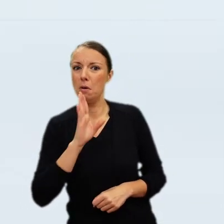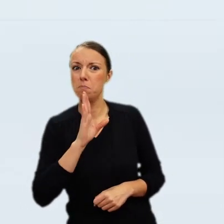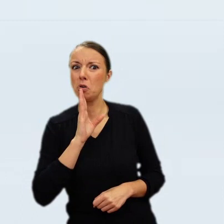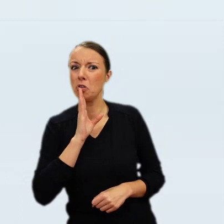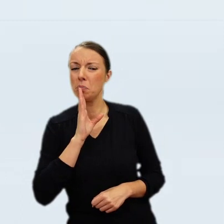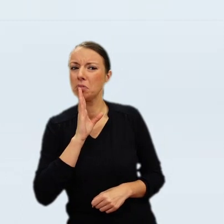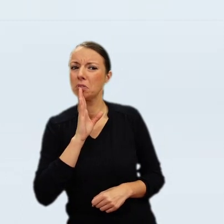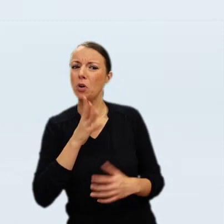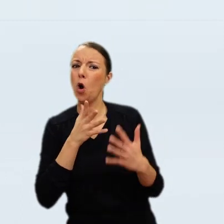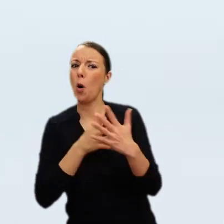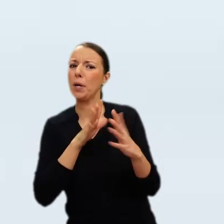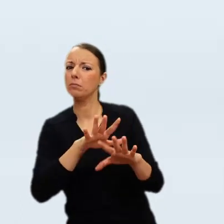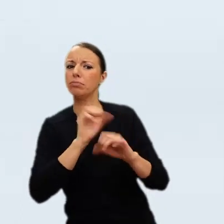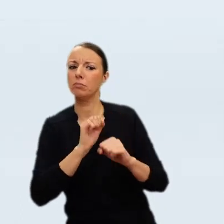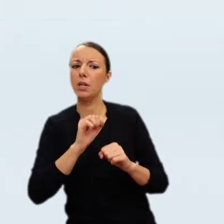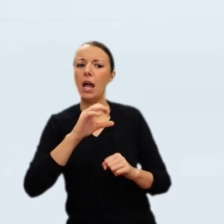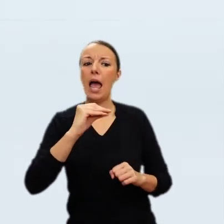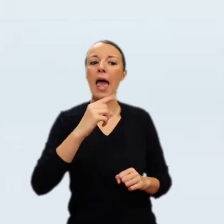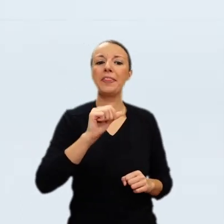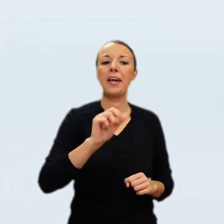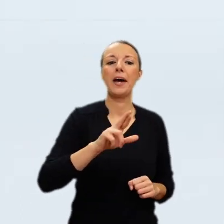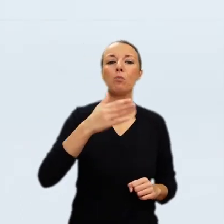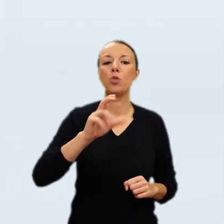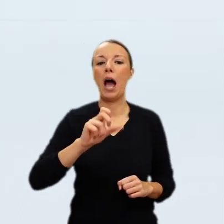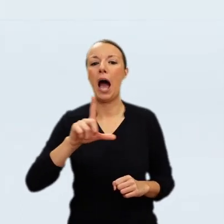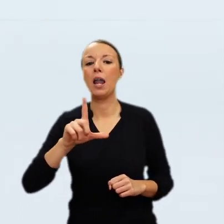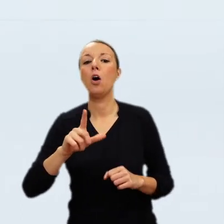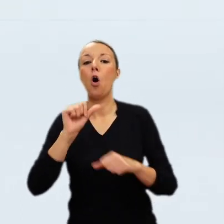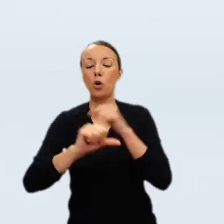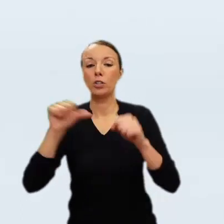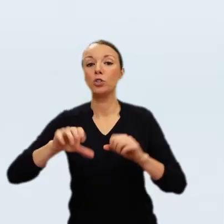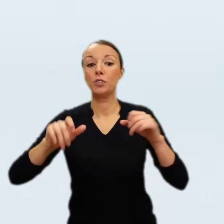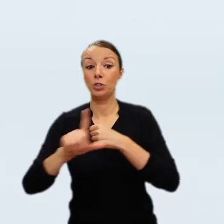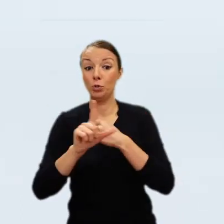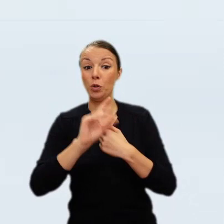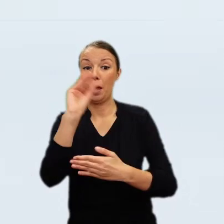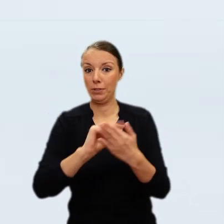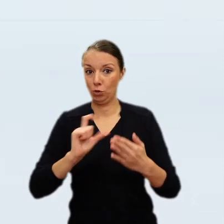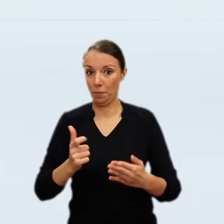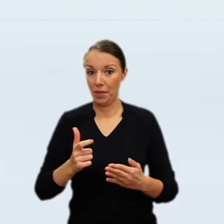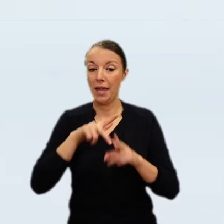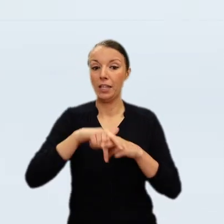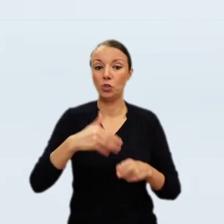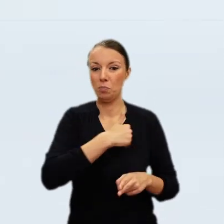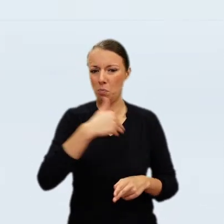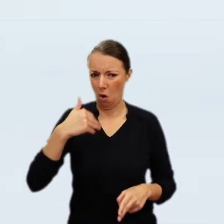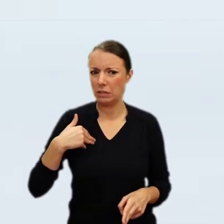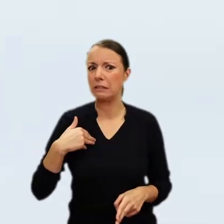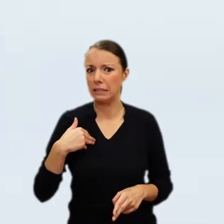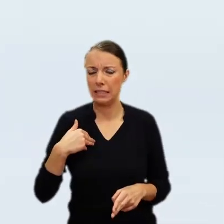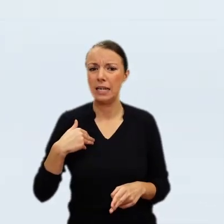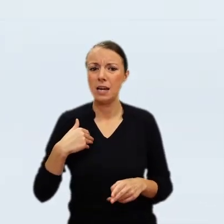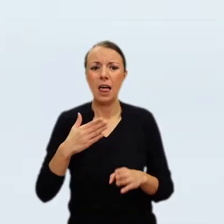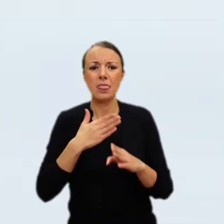tree and you'll see how top-heavy the whole thing looks, but the storks seem very happy up there. The Poles seem to dream